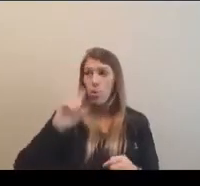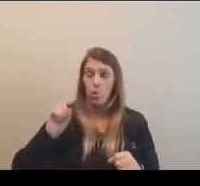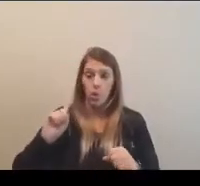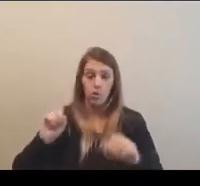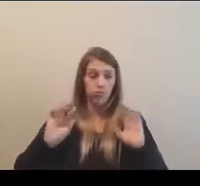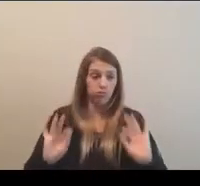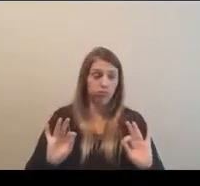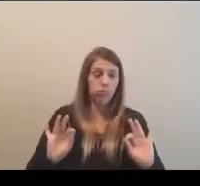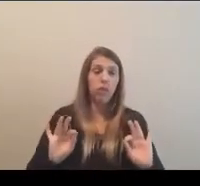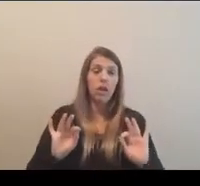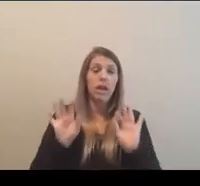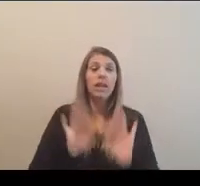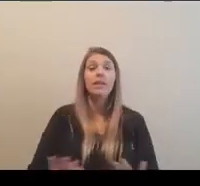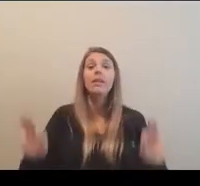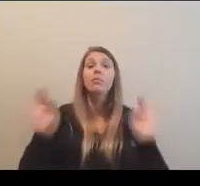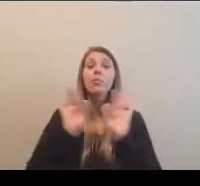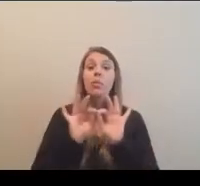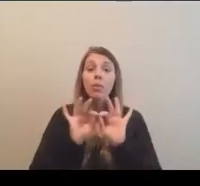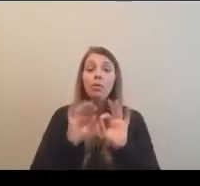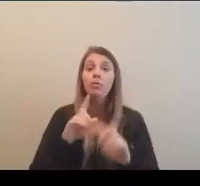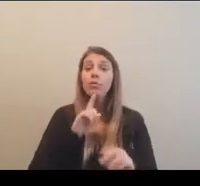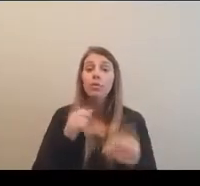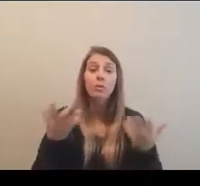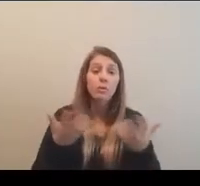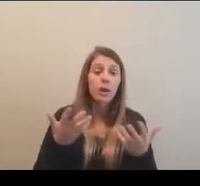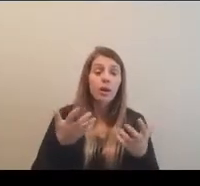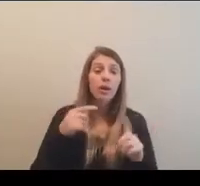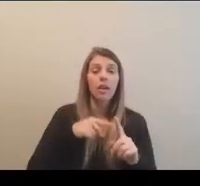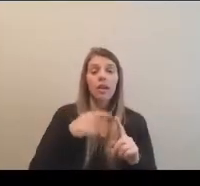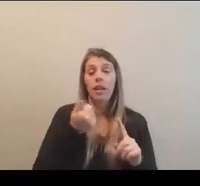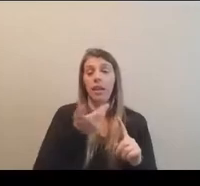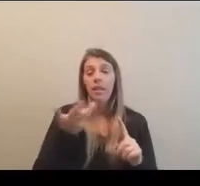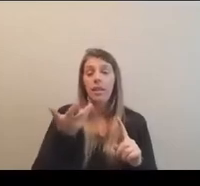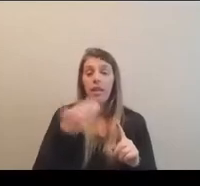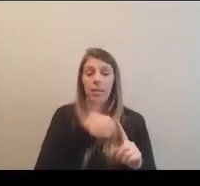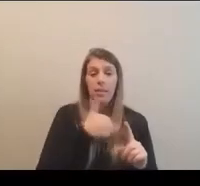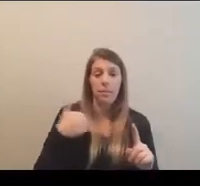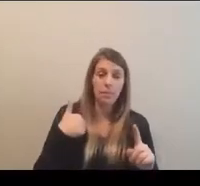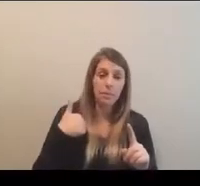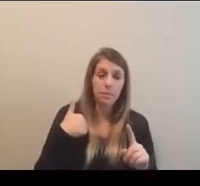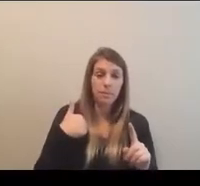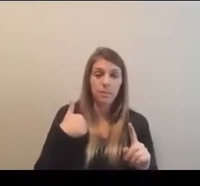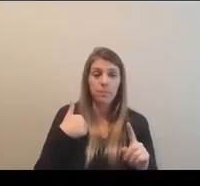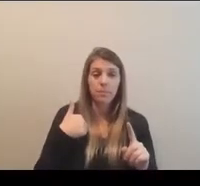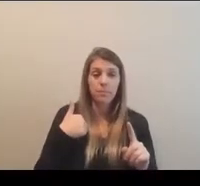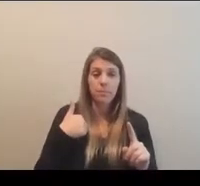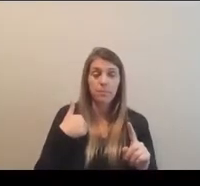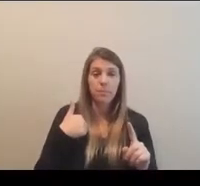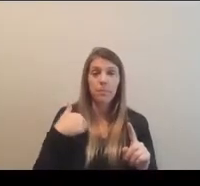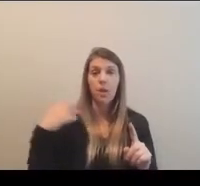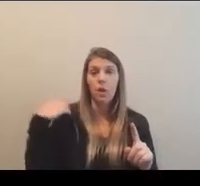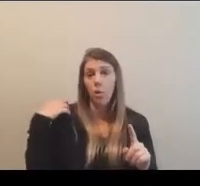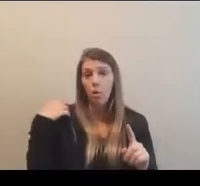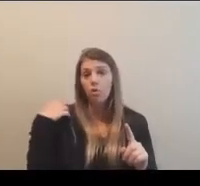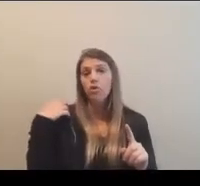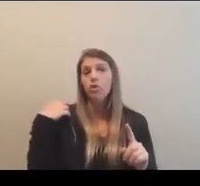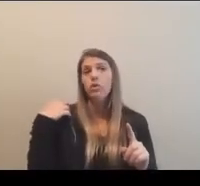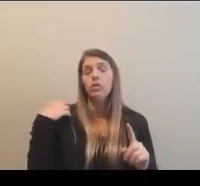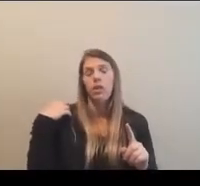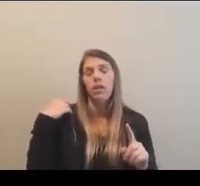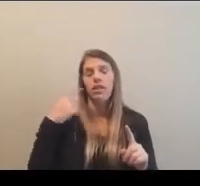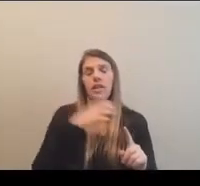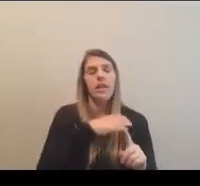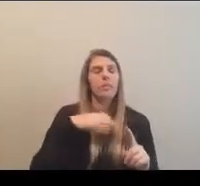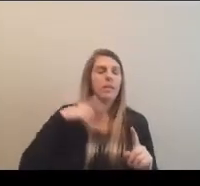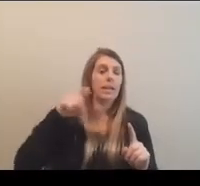And as importantly, or more importantly, that anything that the membership, um, again, coaches, et cetera, that our committees